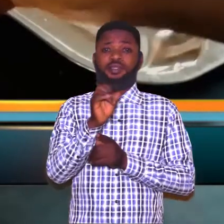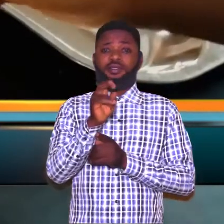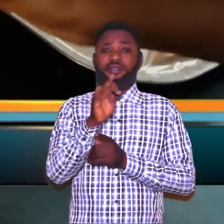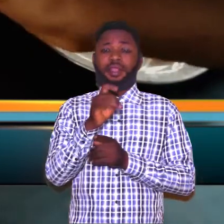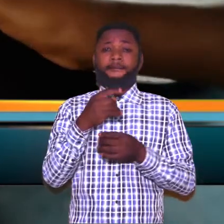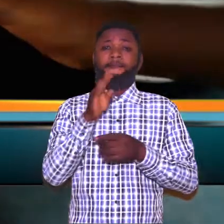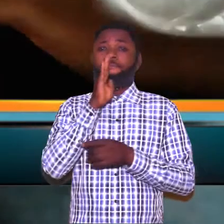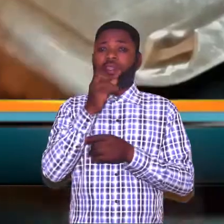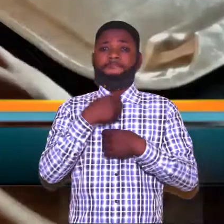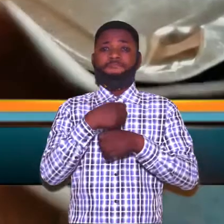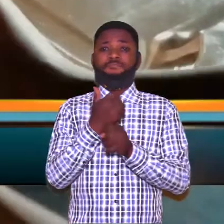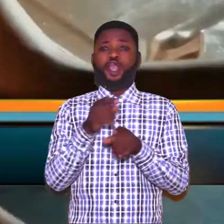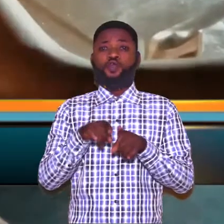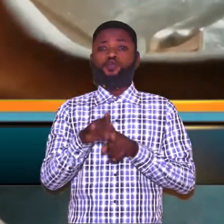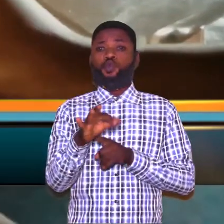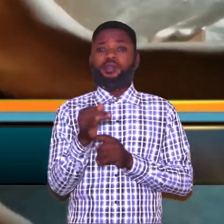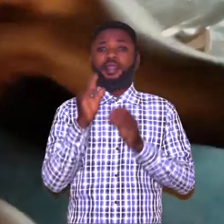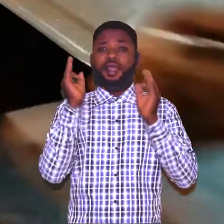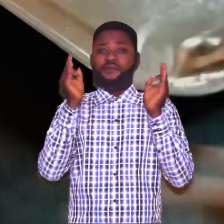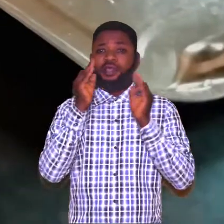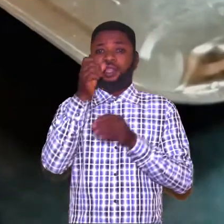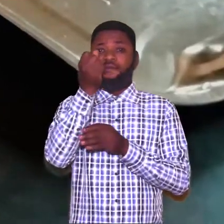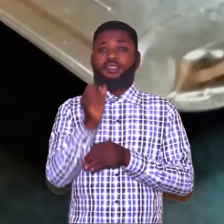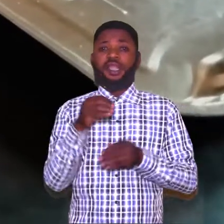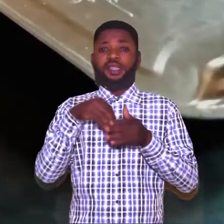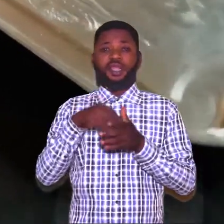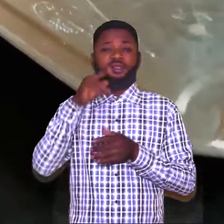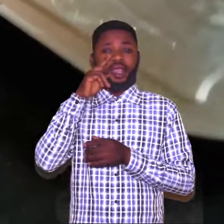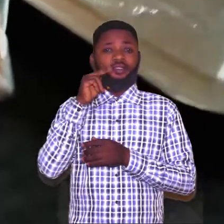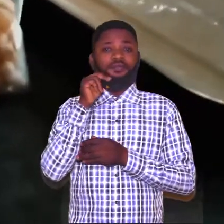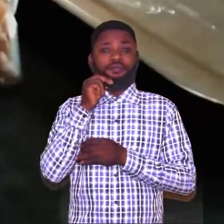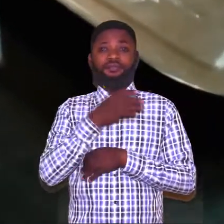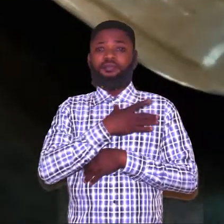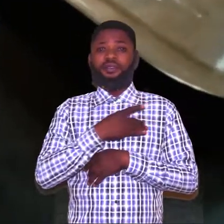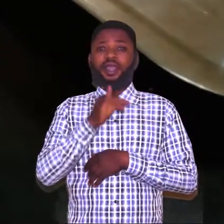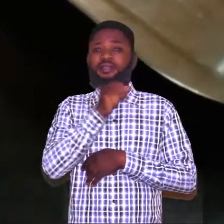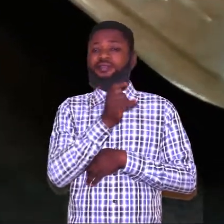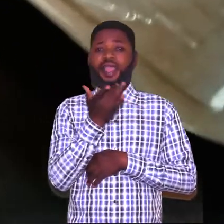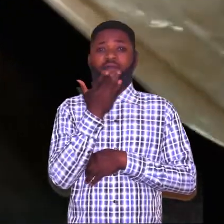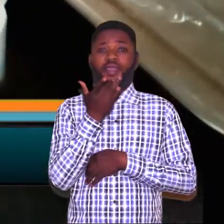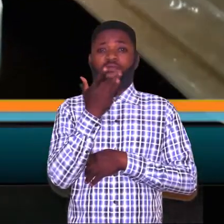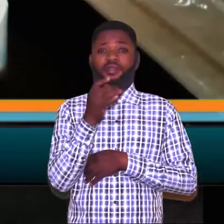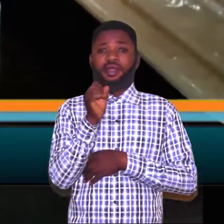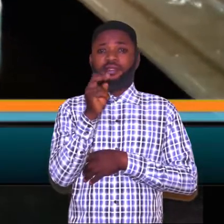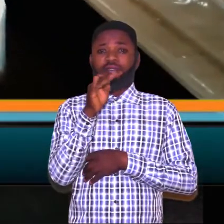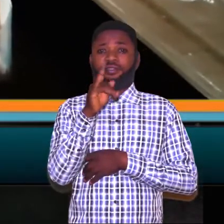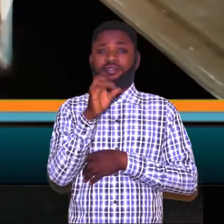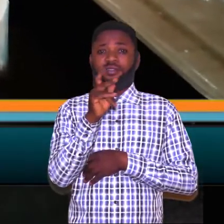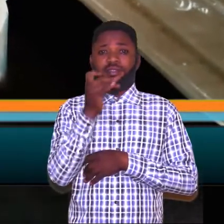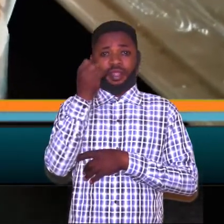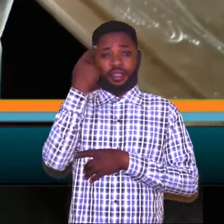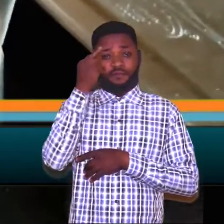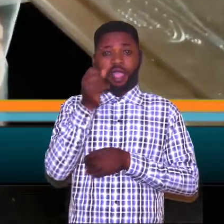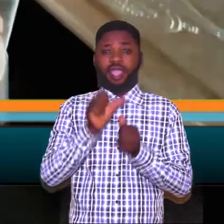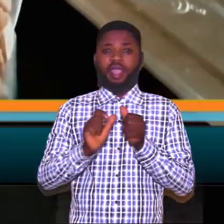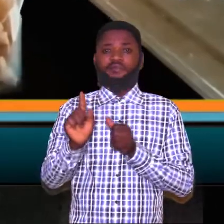snack being made during festive seasons in Nigeria. And it's a favorite snack for